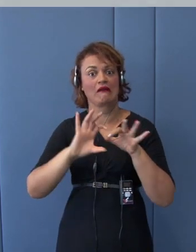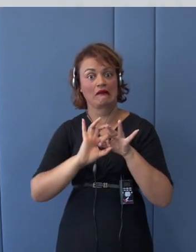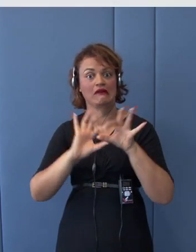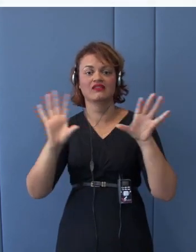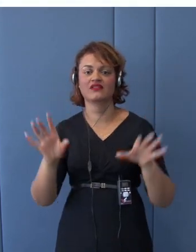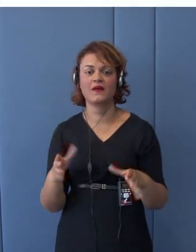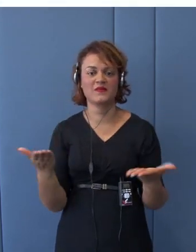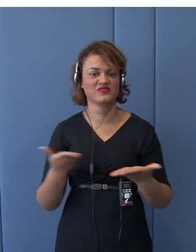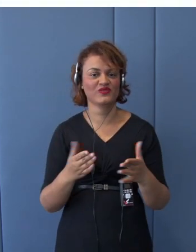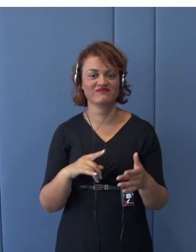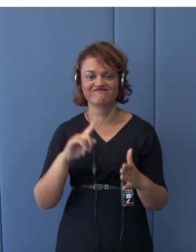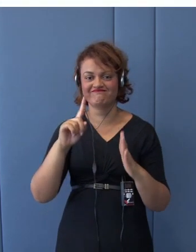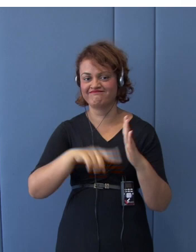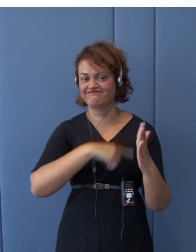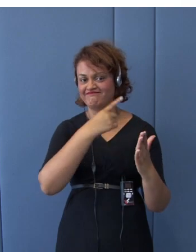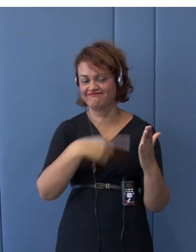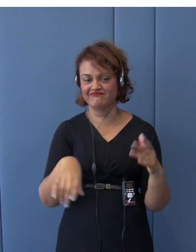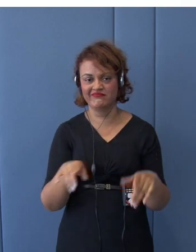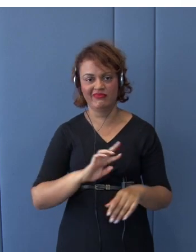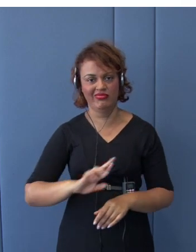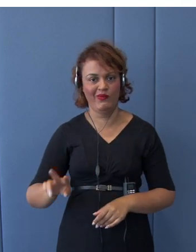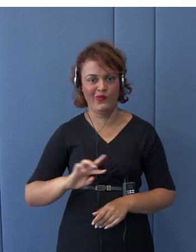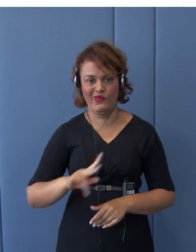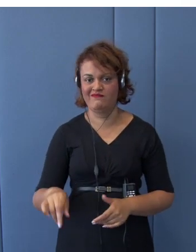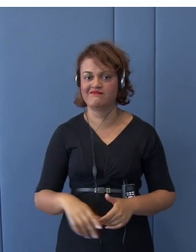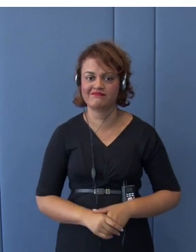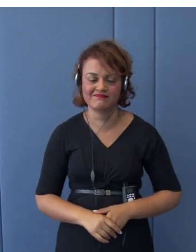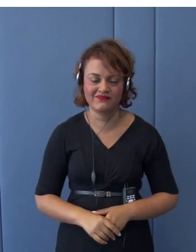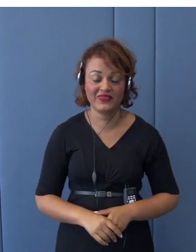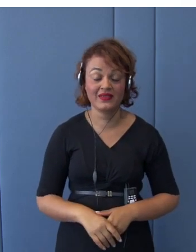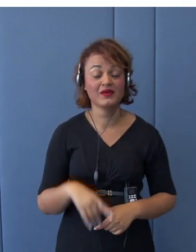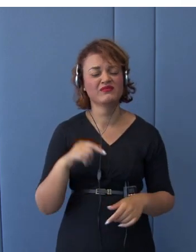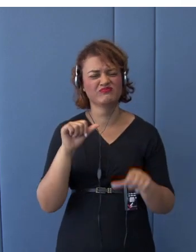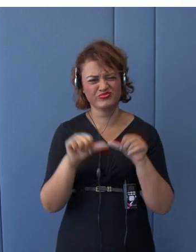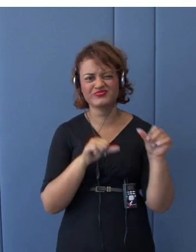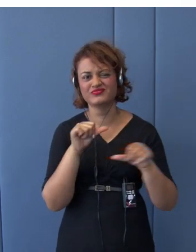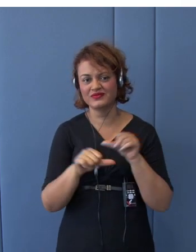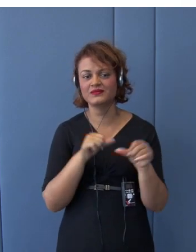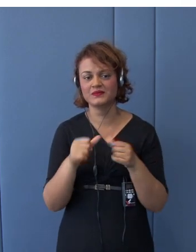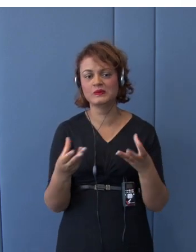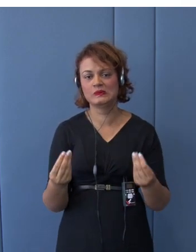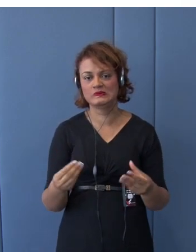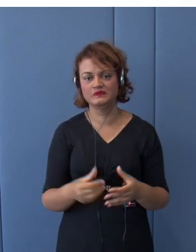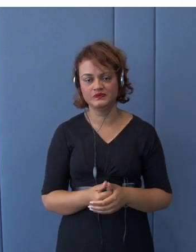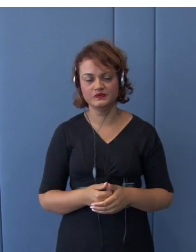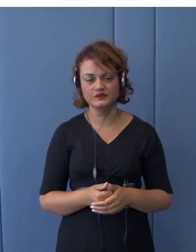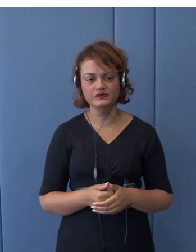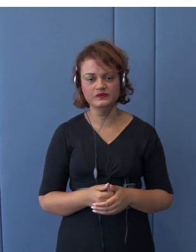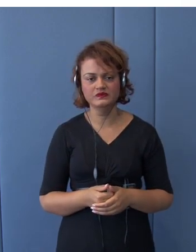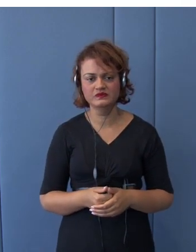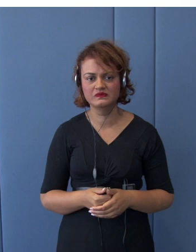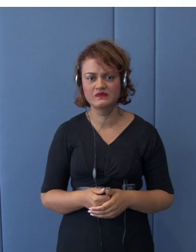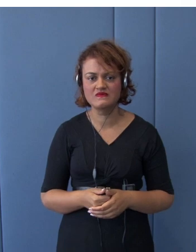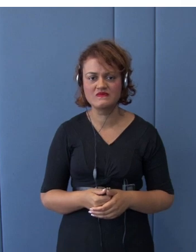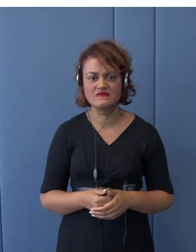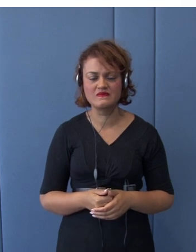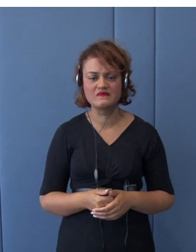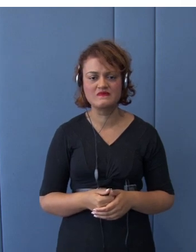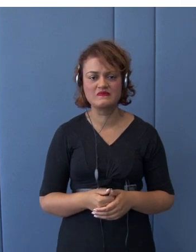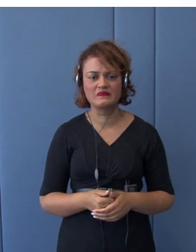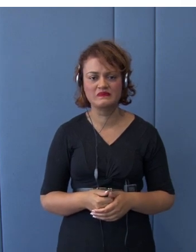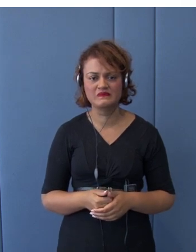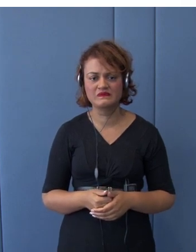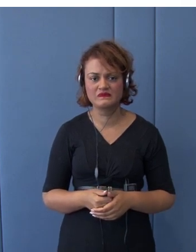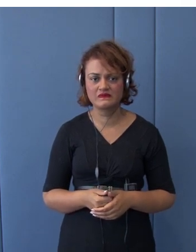quite a bit of things have been changed. Even with regard to the closest allies for United